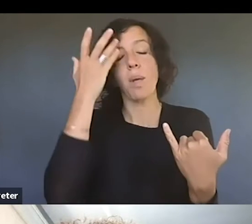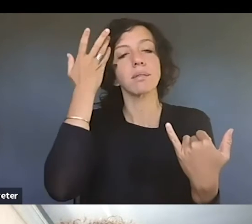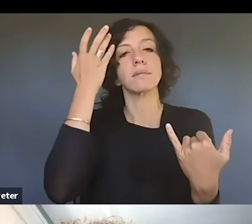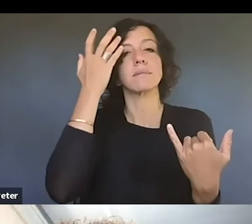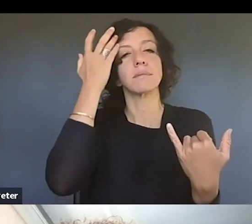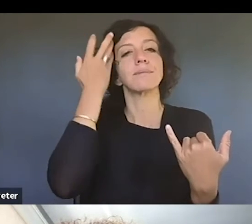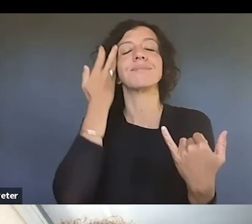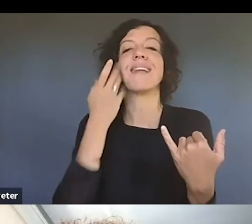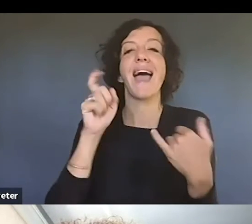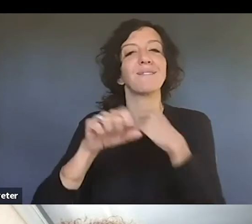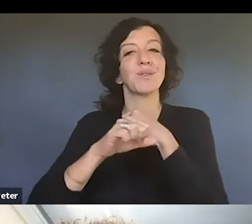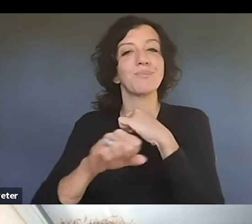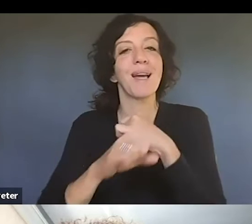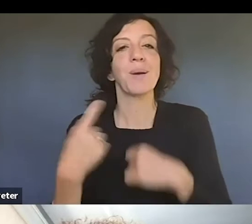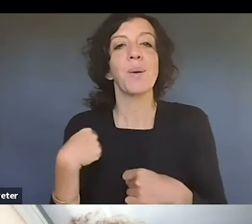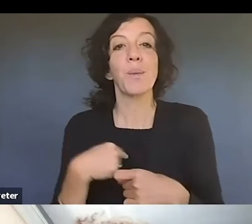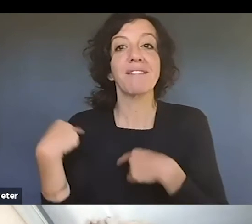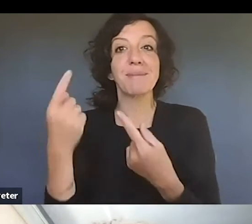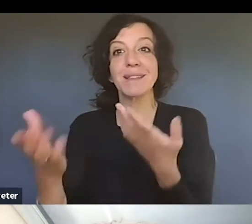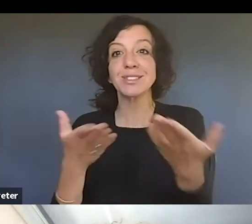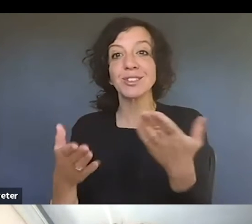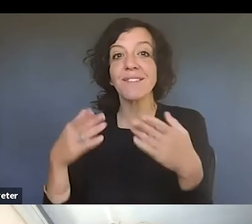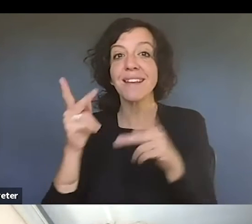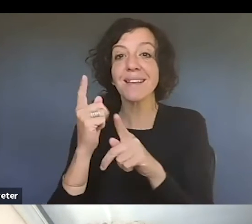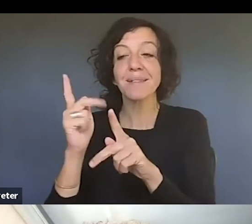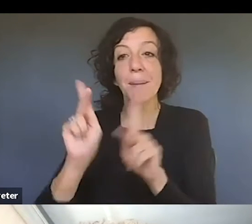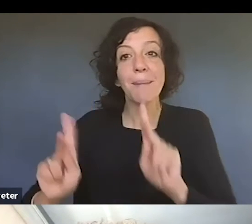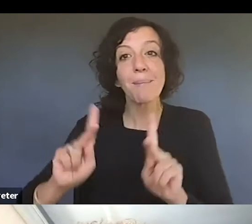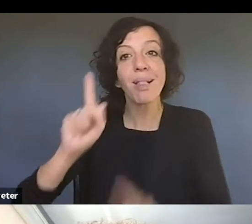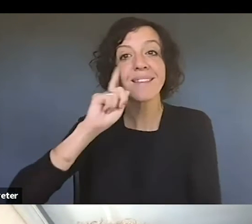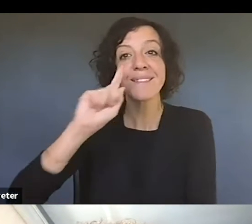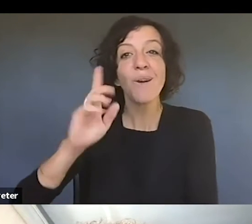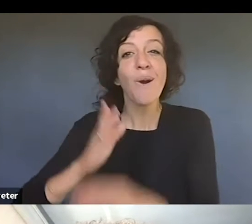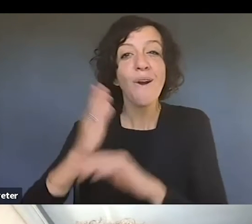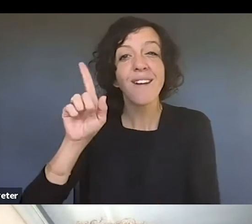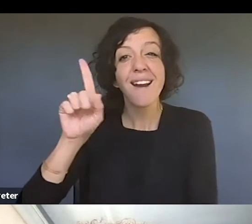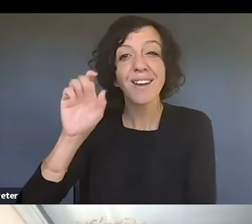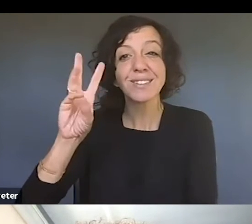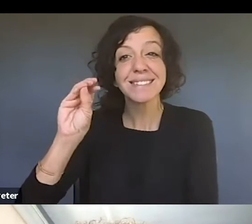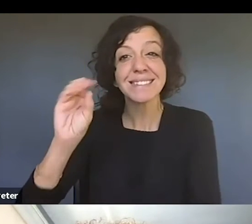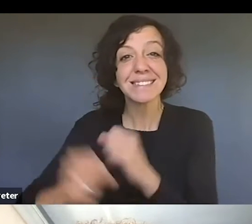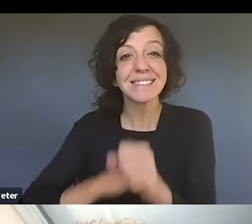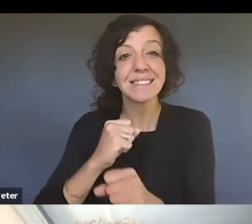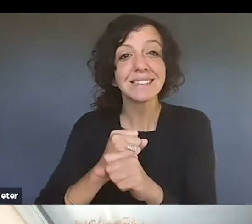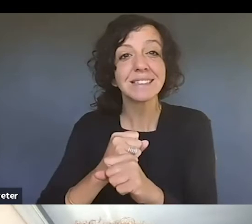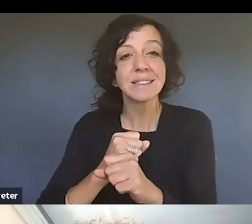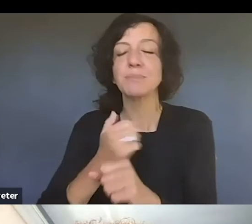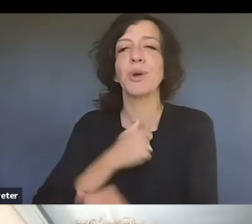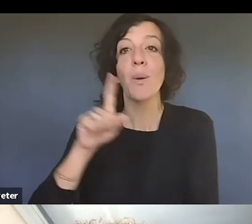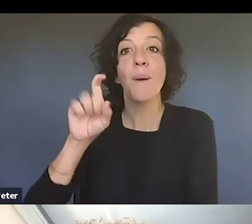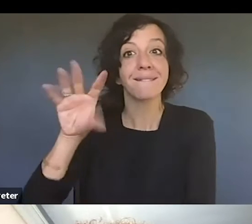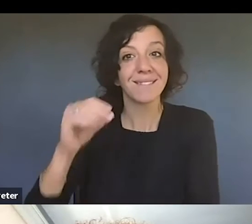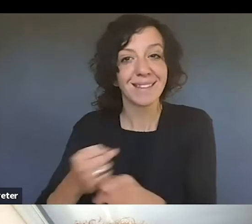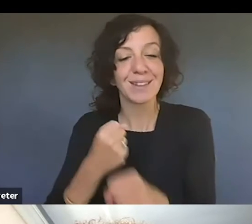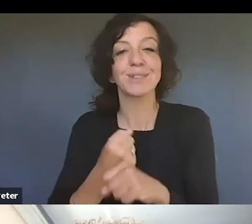have to do a plug, we've been serving the public for 150 years. Um, we're celebrating our 150 year anniversary,